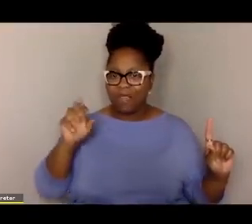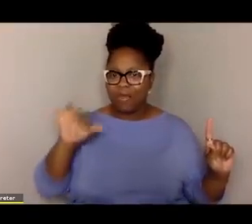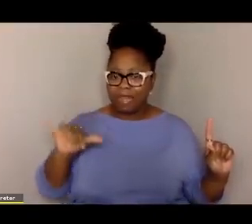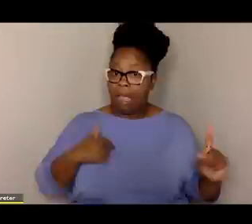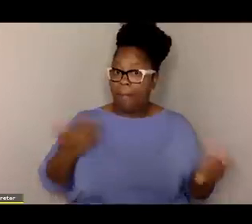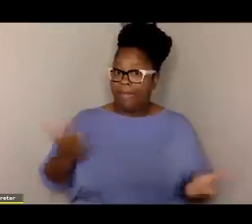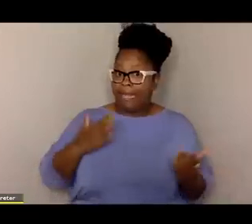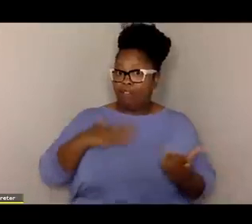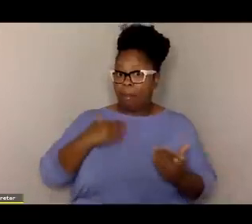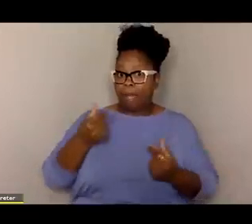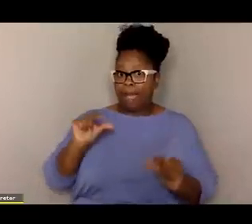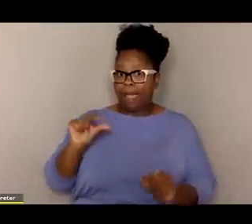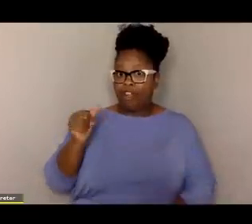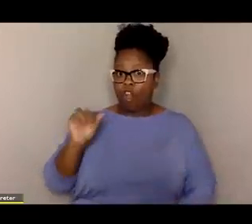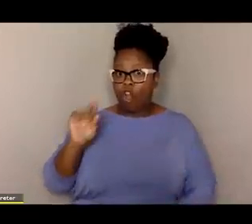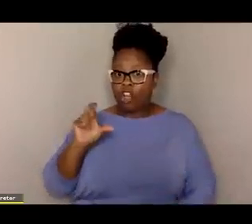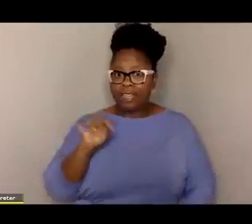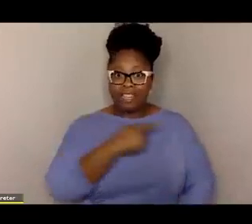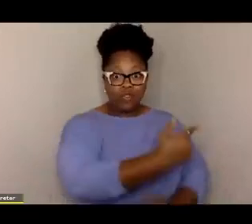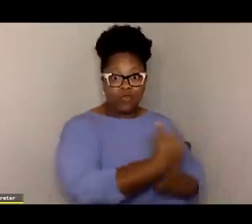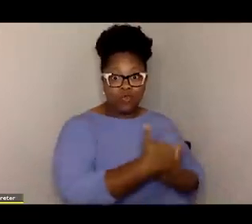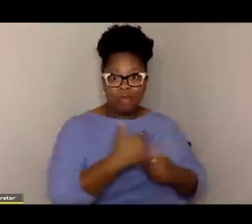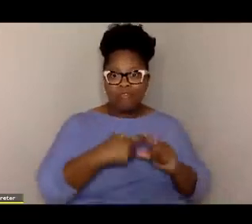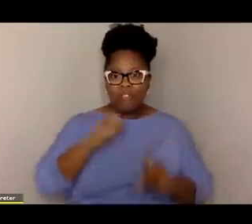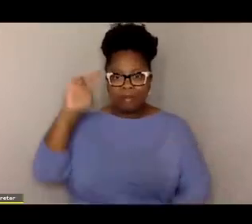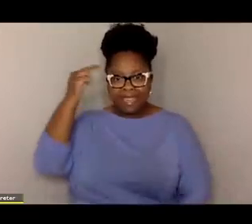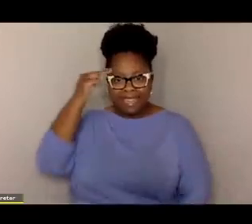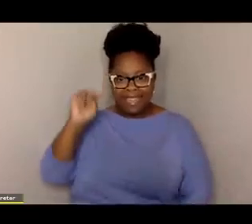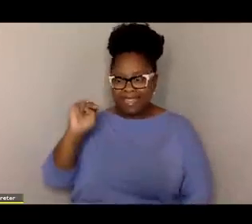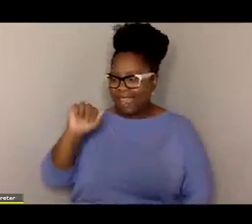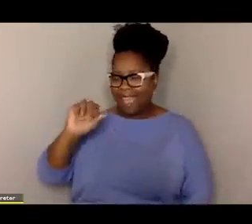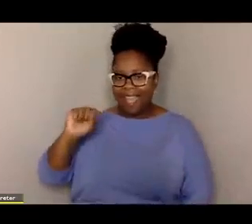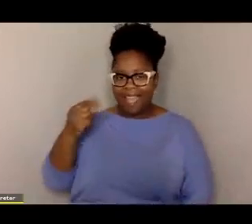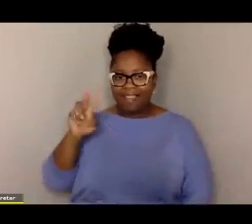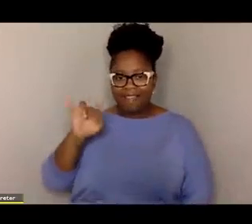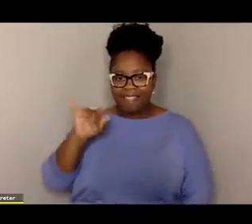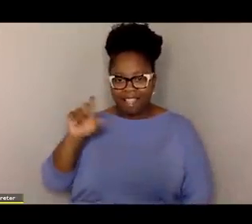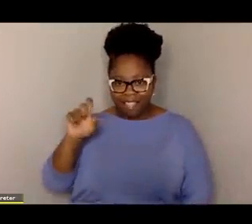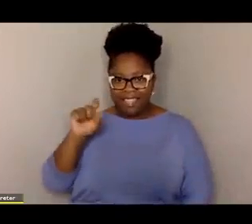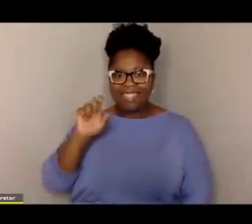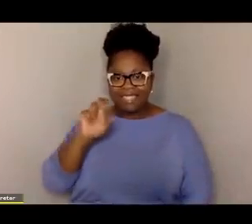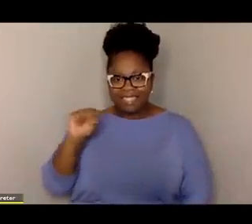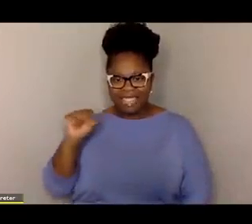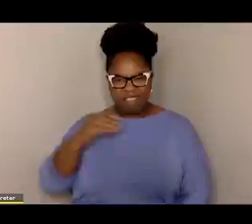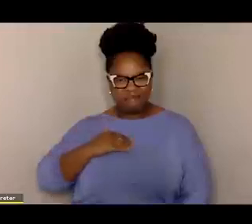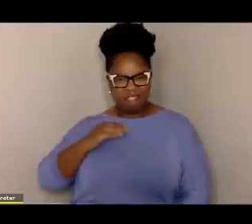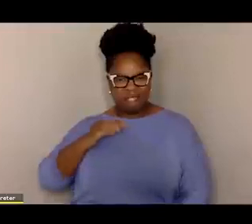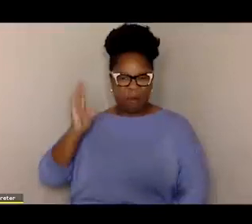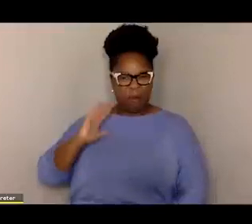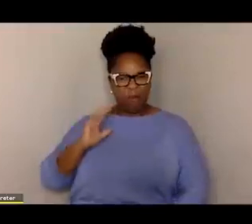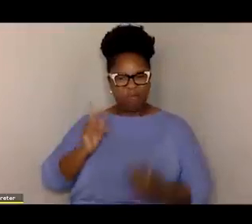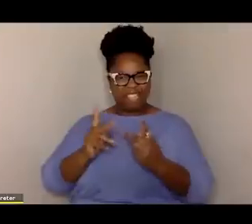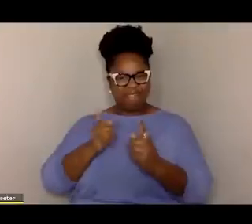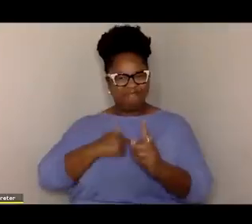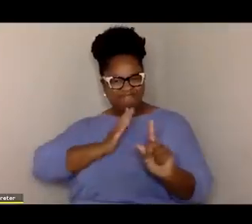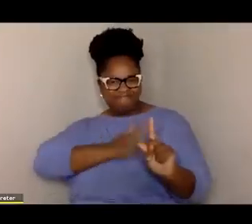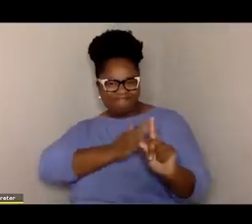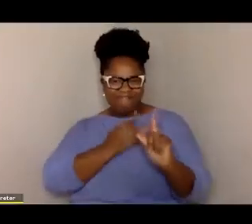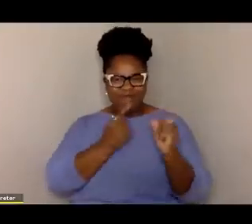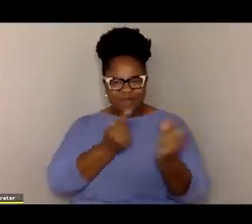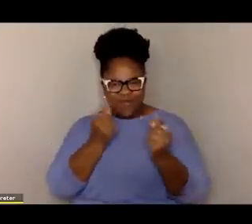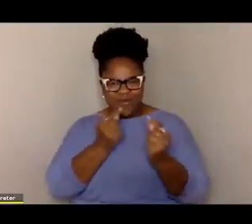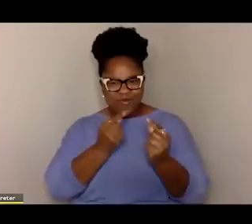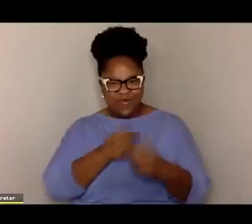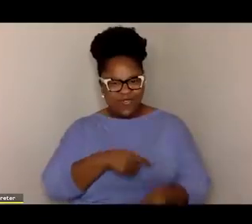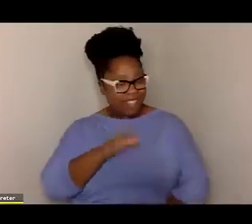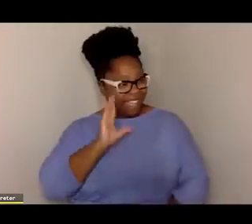I'm here in my garden. You're joining me from Nashville, Tennessee, my old stumping ground. Hi. Hi.